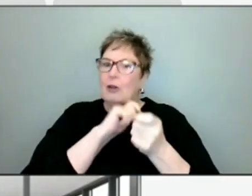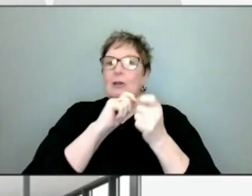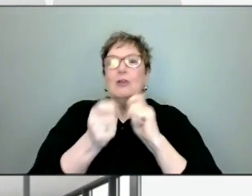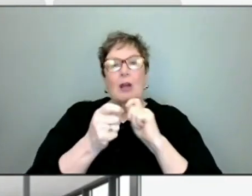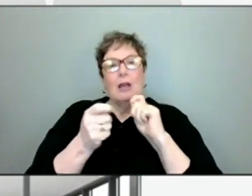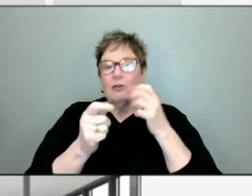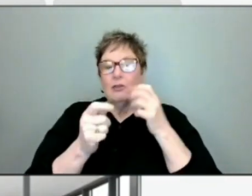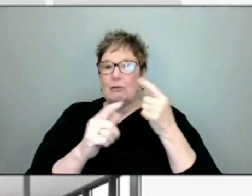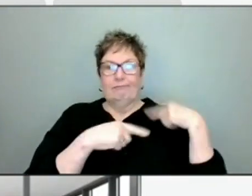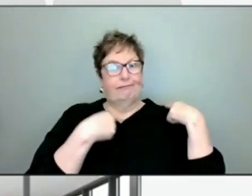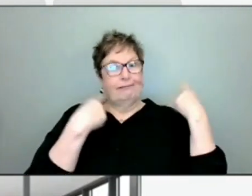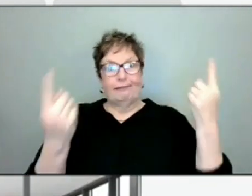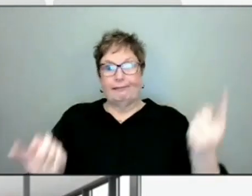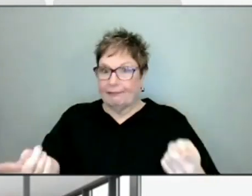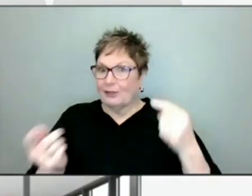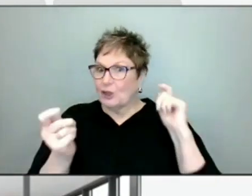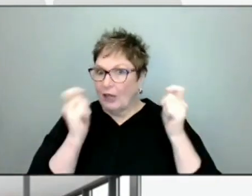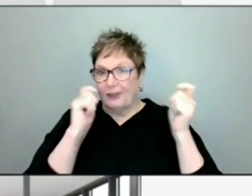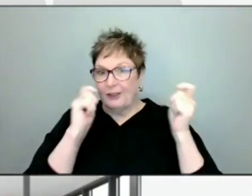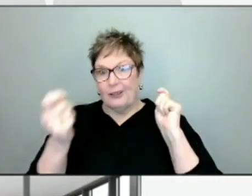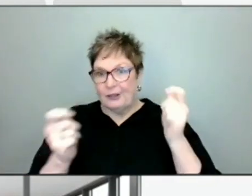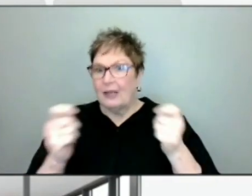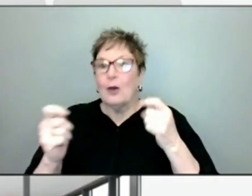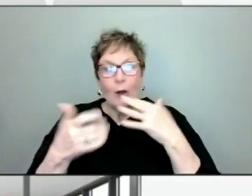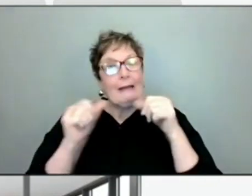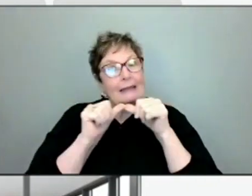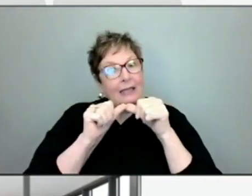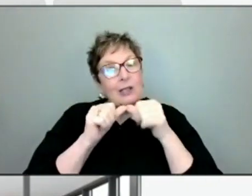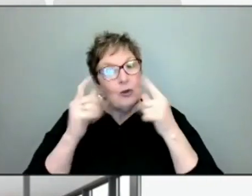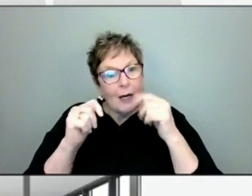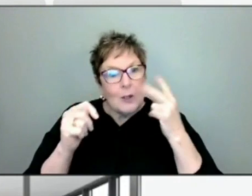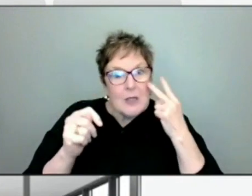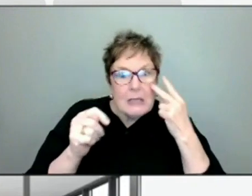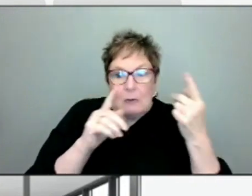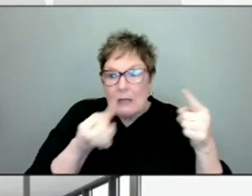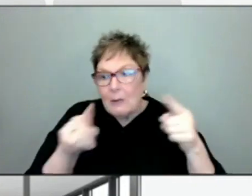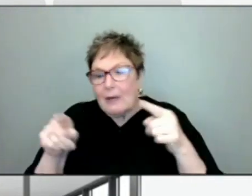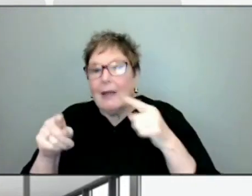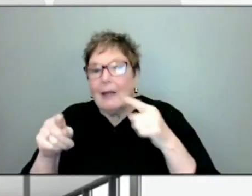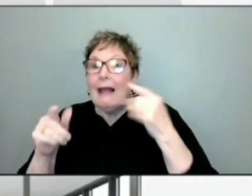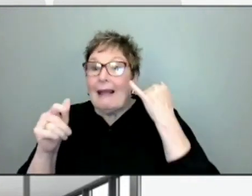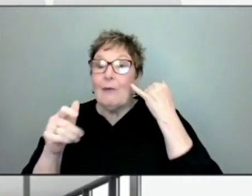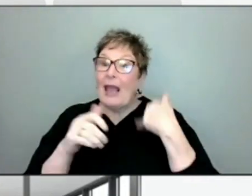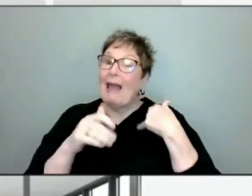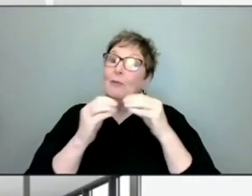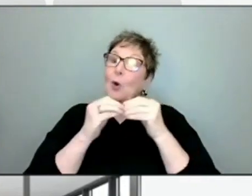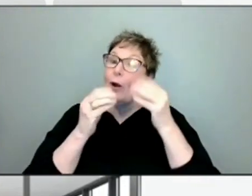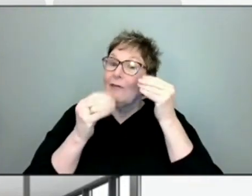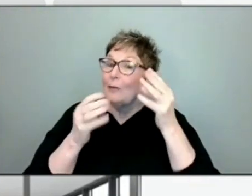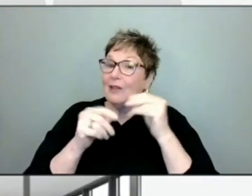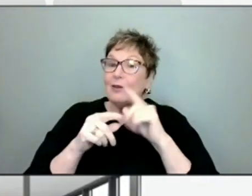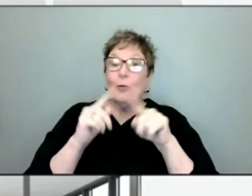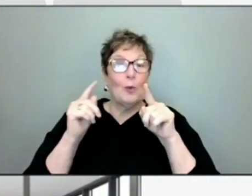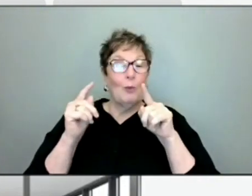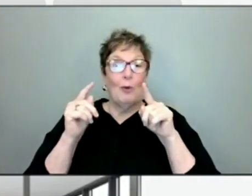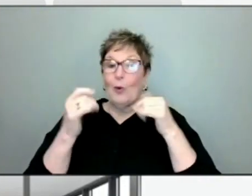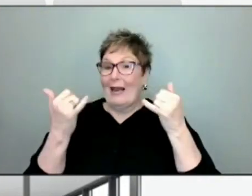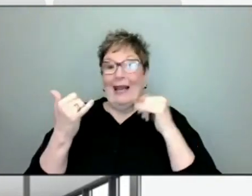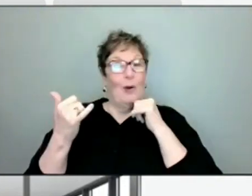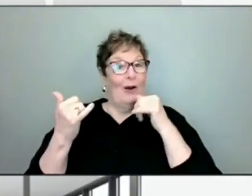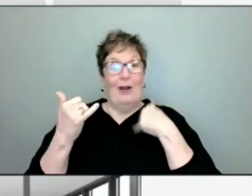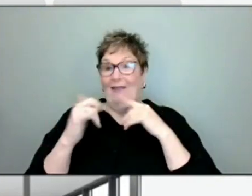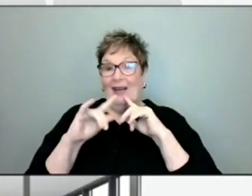continue to try to stay on top of that. And if there's any additional information, we can provide it. But right now, we just don't have an answer.